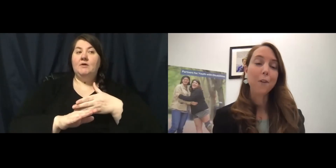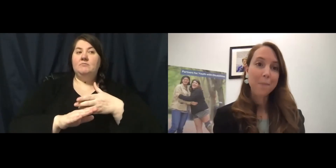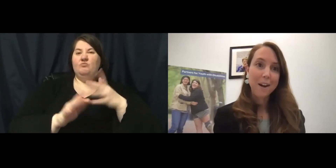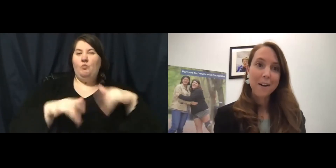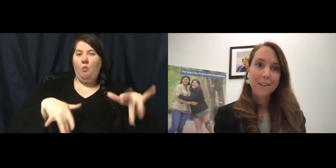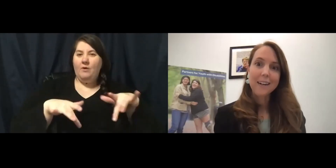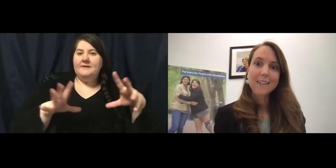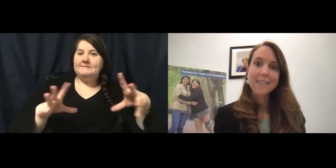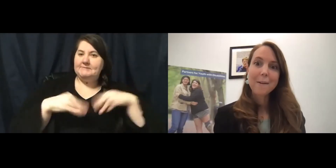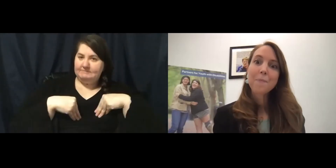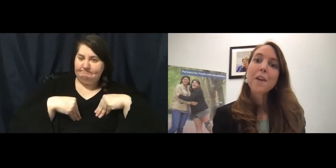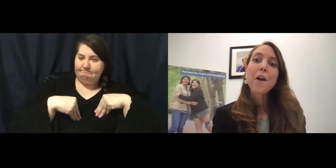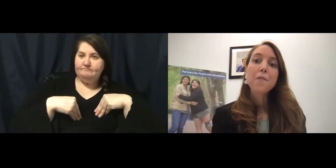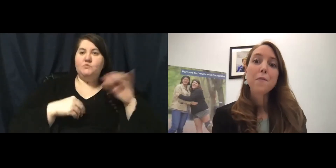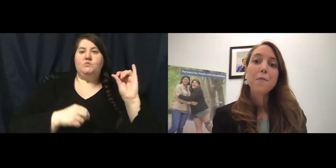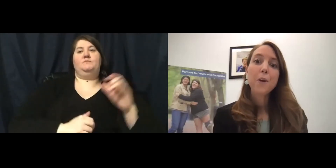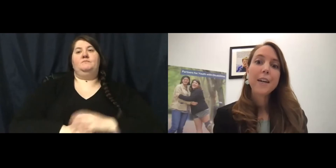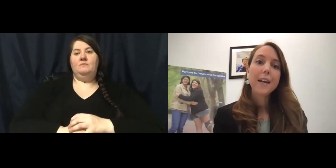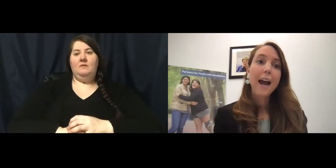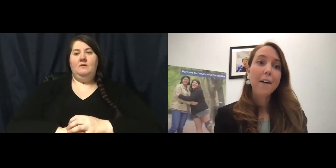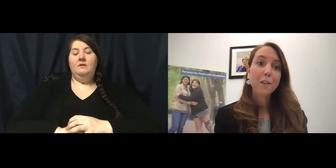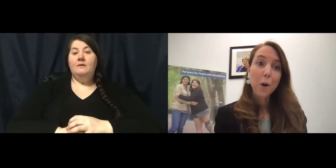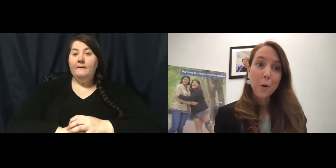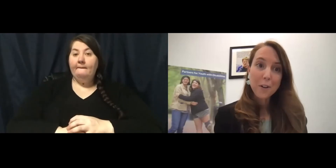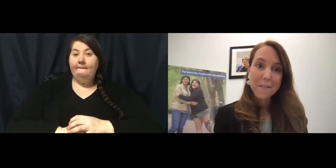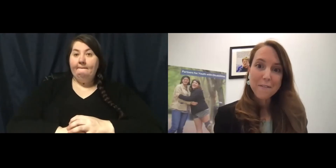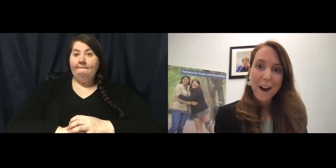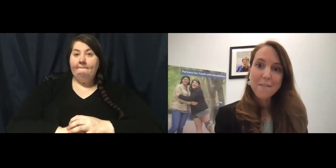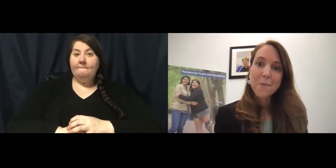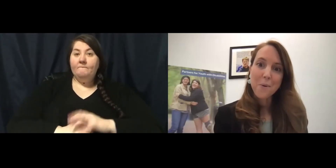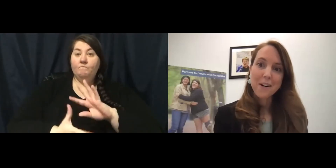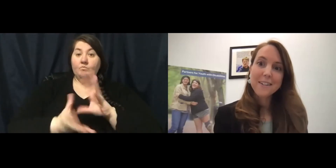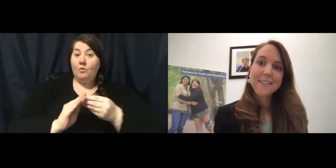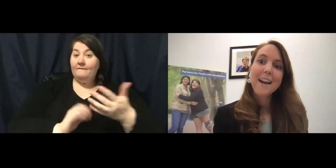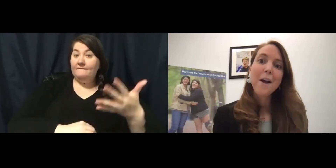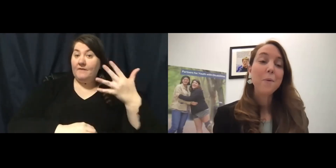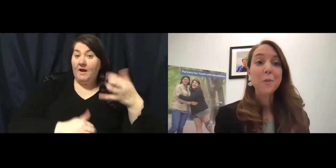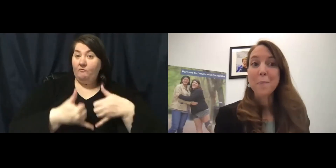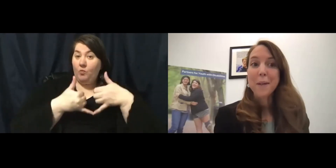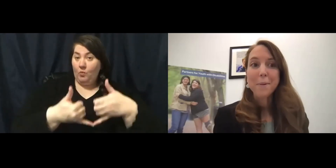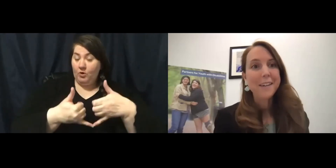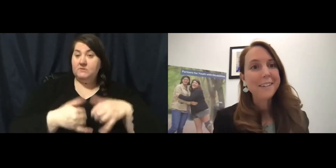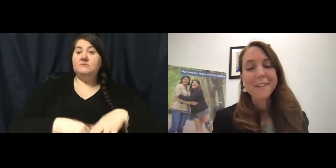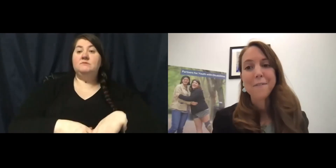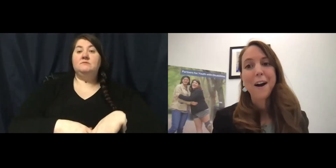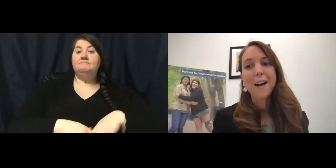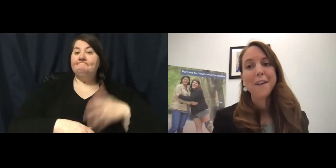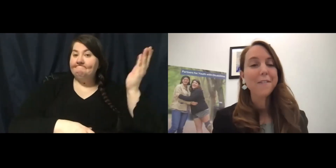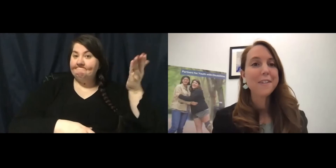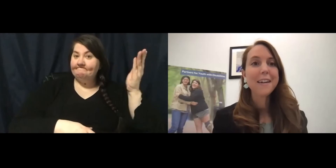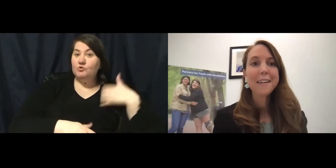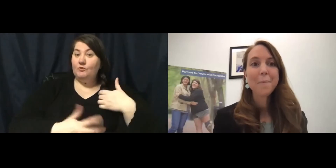from the honorees. We have a total of five awards, which will be presented to